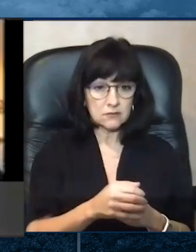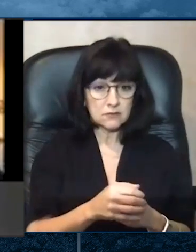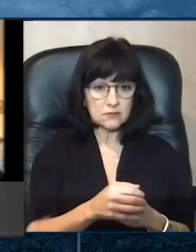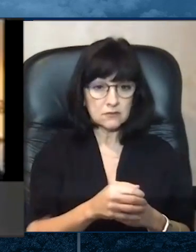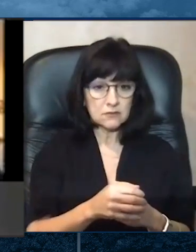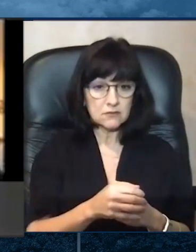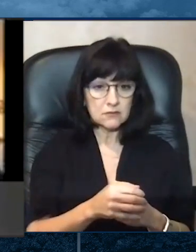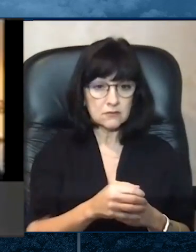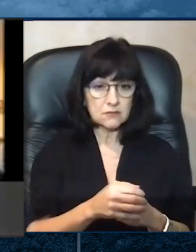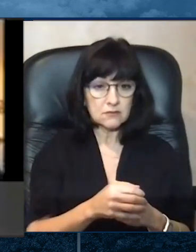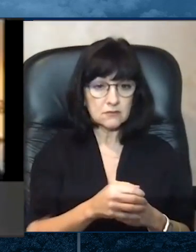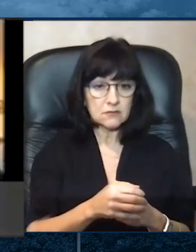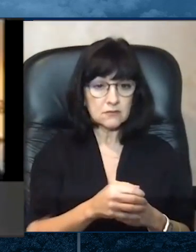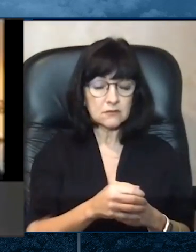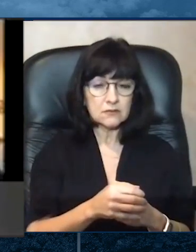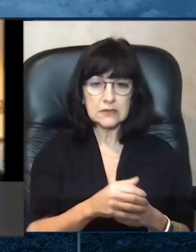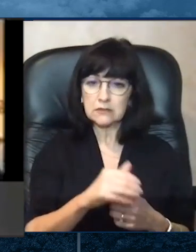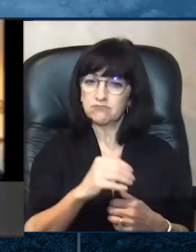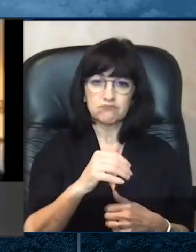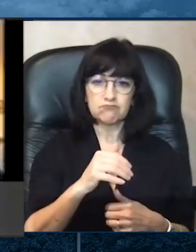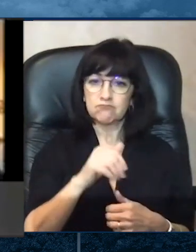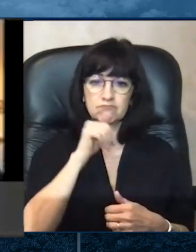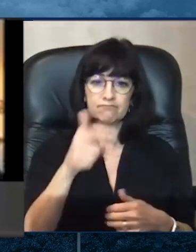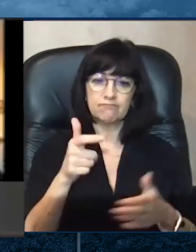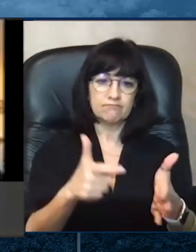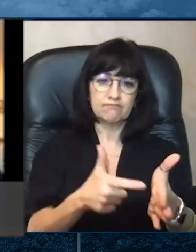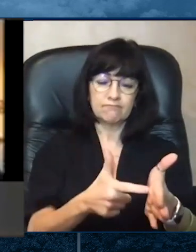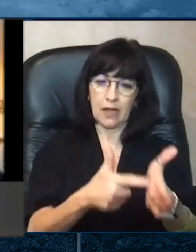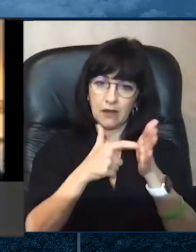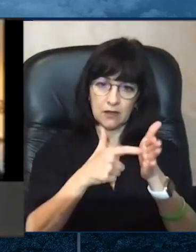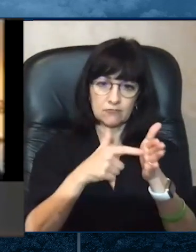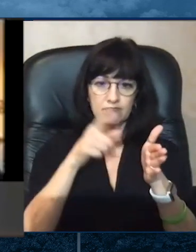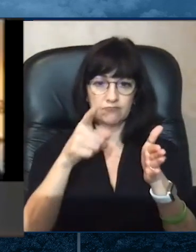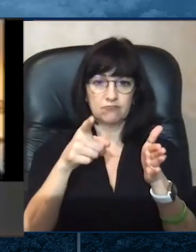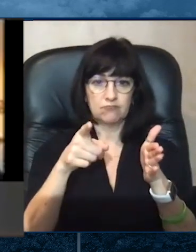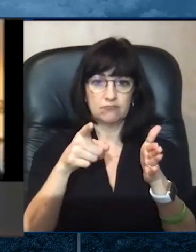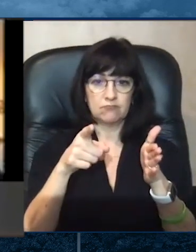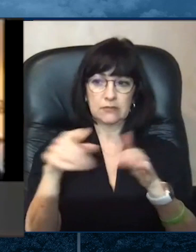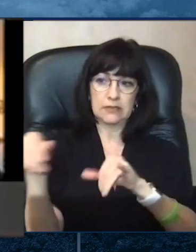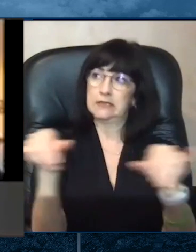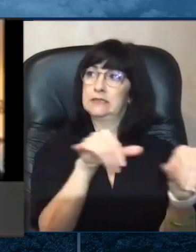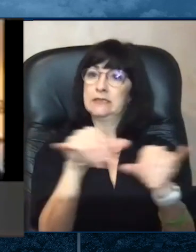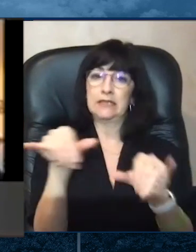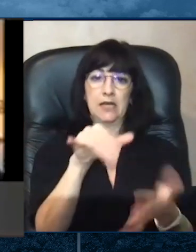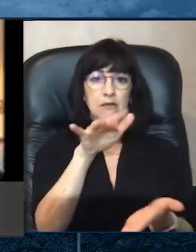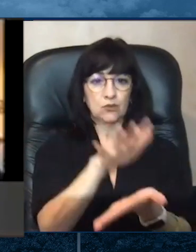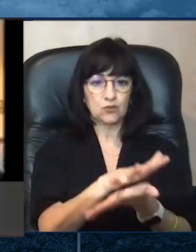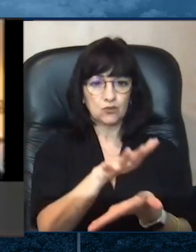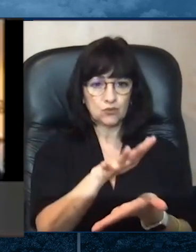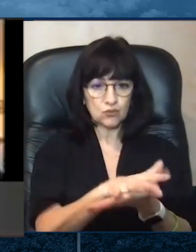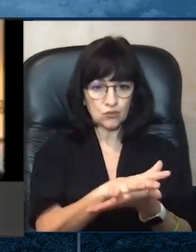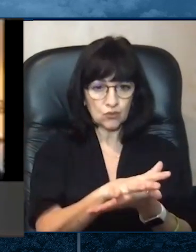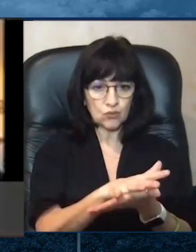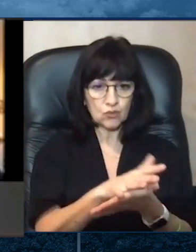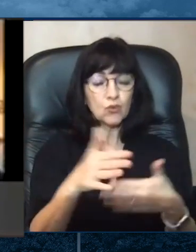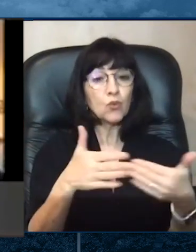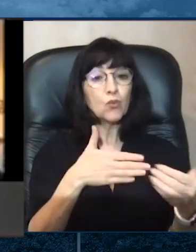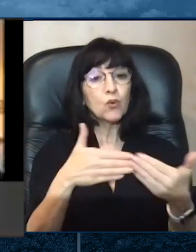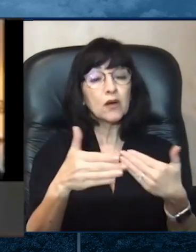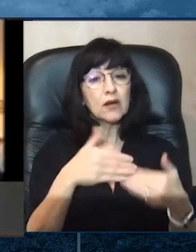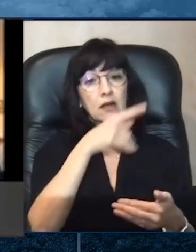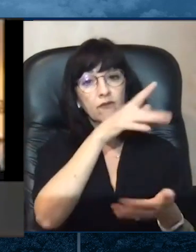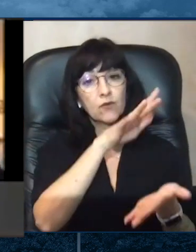You know, it's not a school setting. Everybody's stressed out. So, let them do whatever the districts have assigned